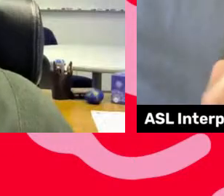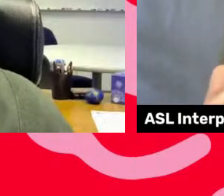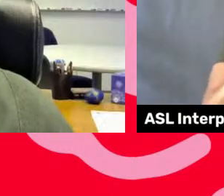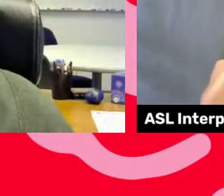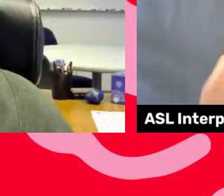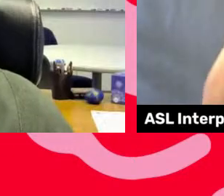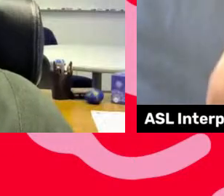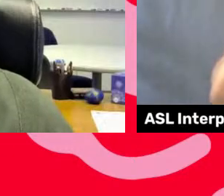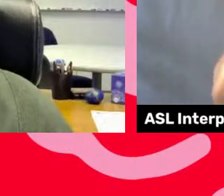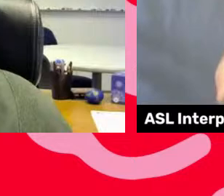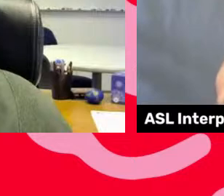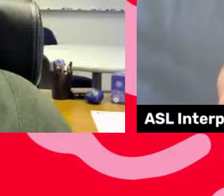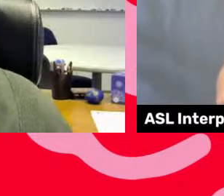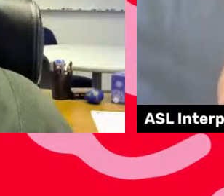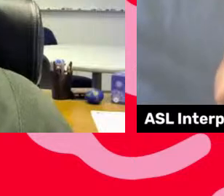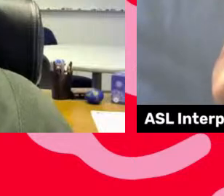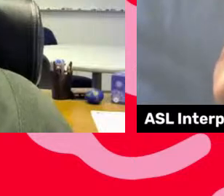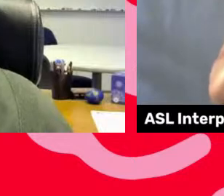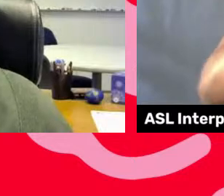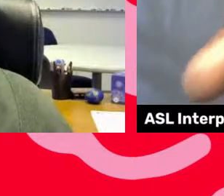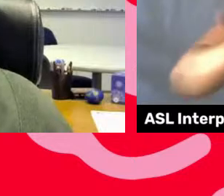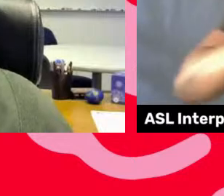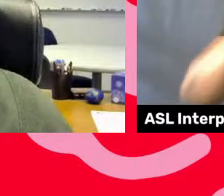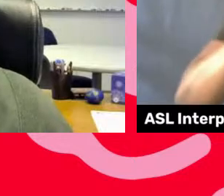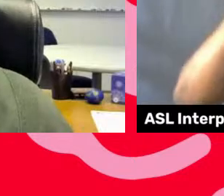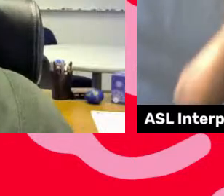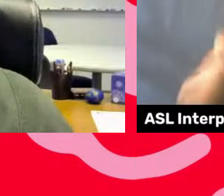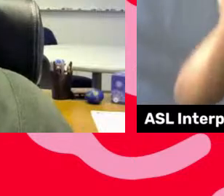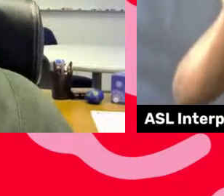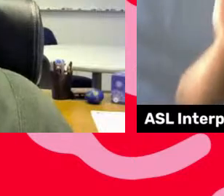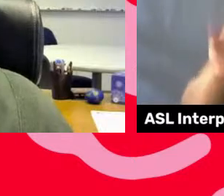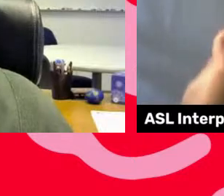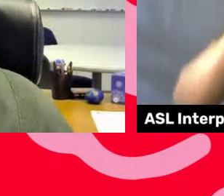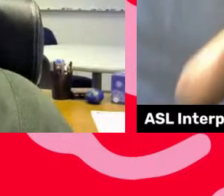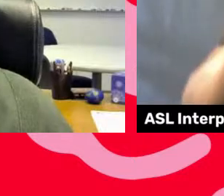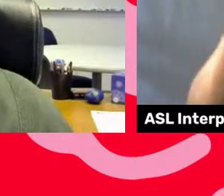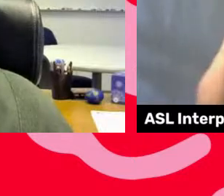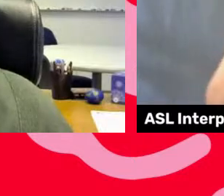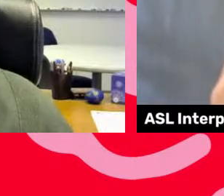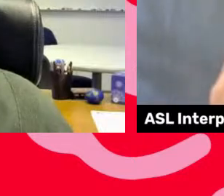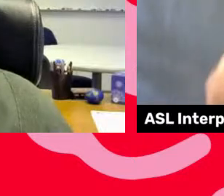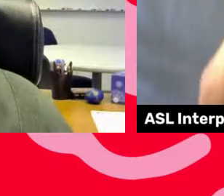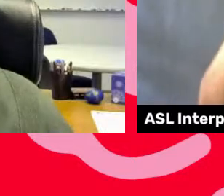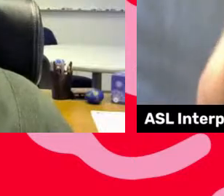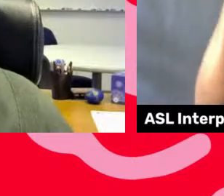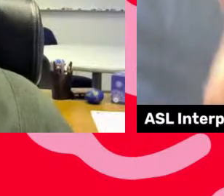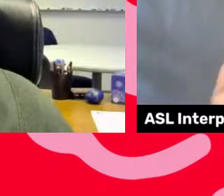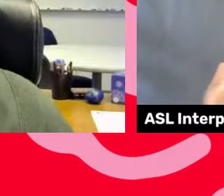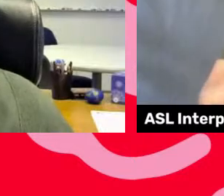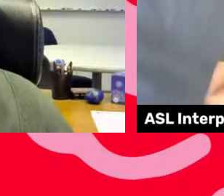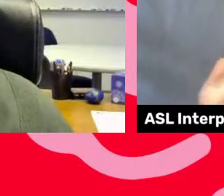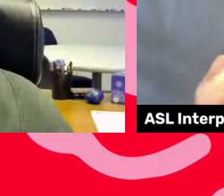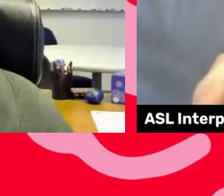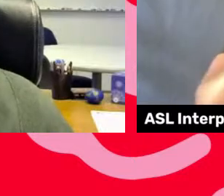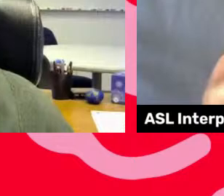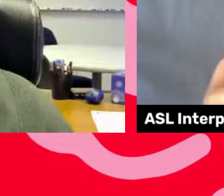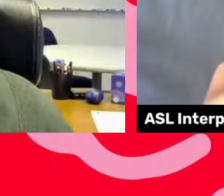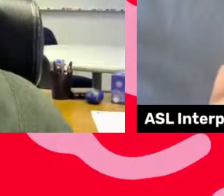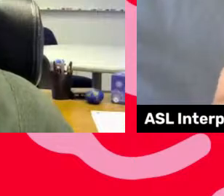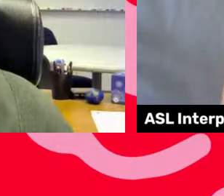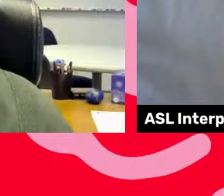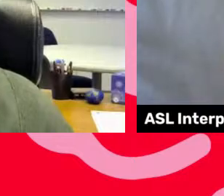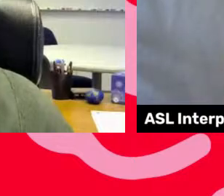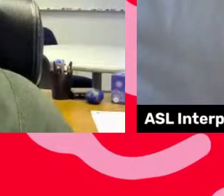questions and comments in the chat or comment section and we'll put them in our conversation. In addition to following